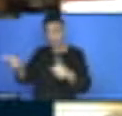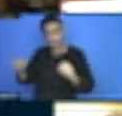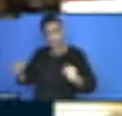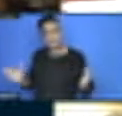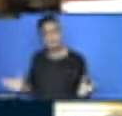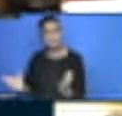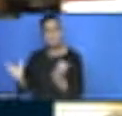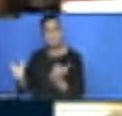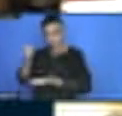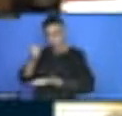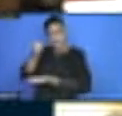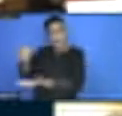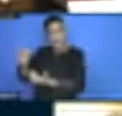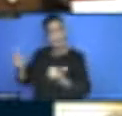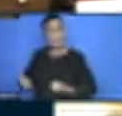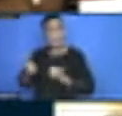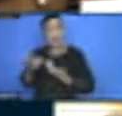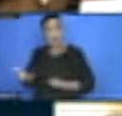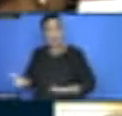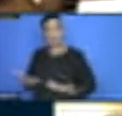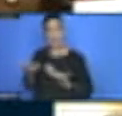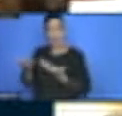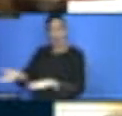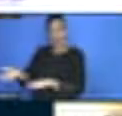sustainable development goals. Thank you very much.